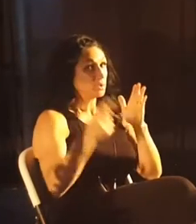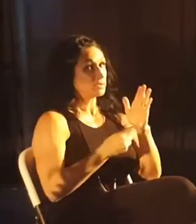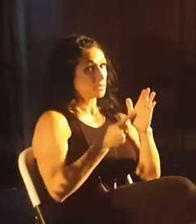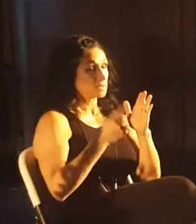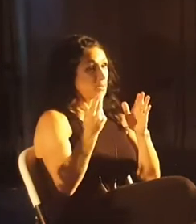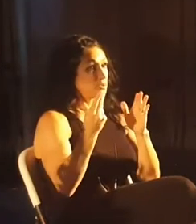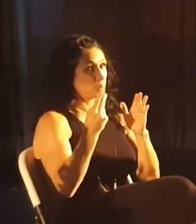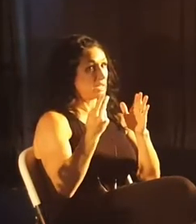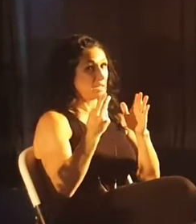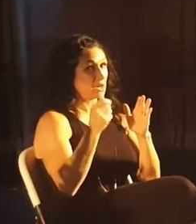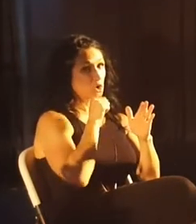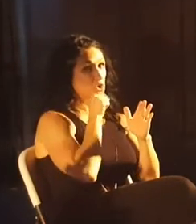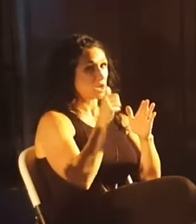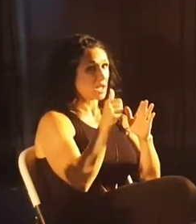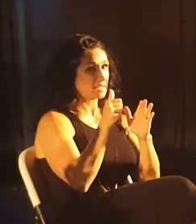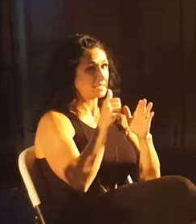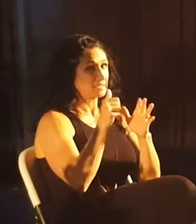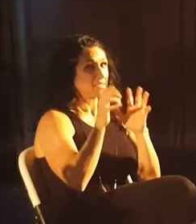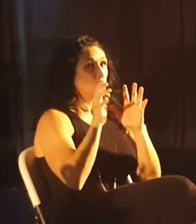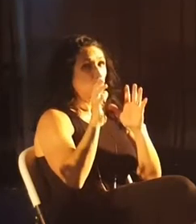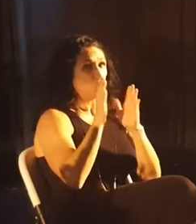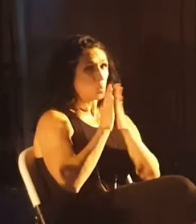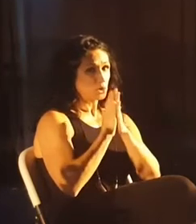are misappropriating our worship.